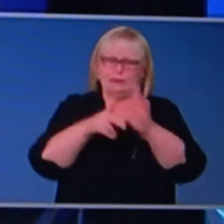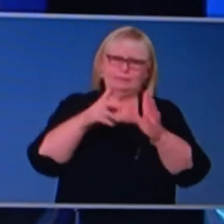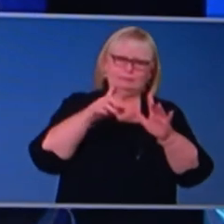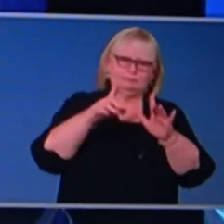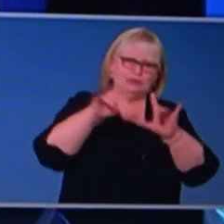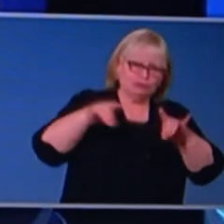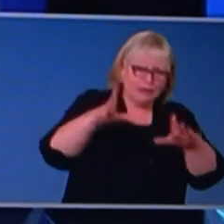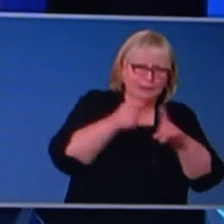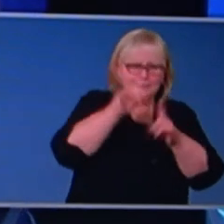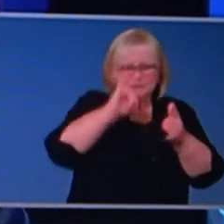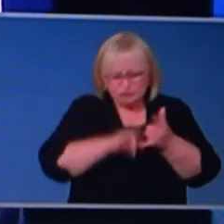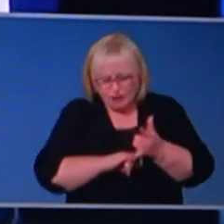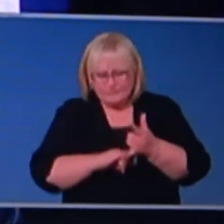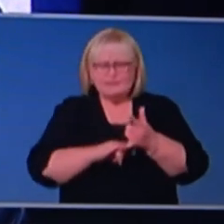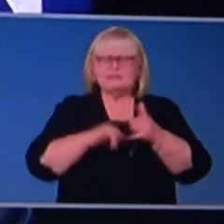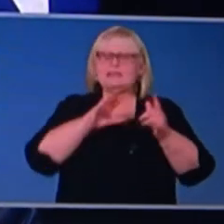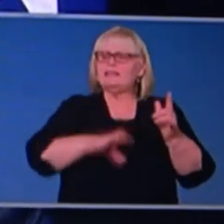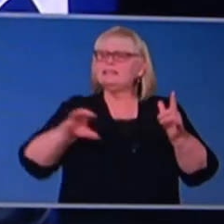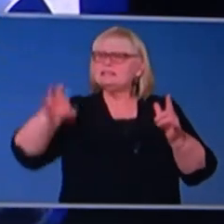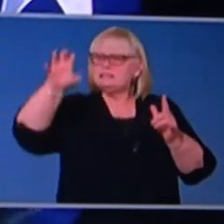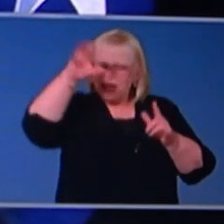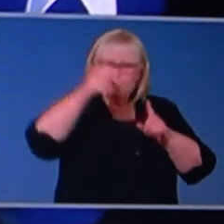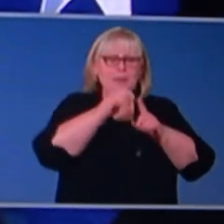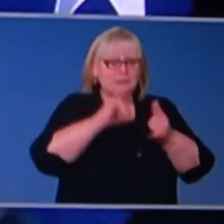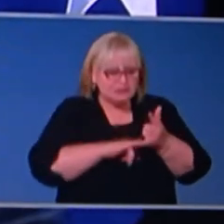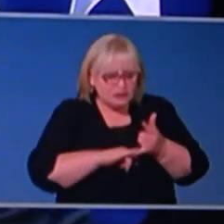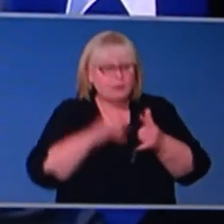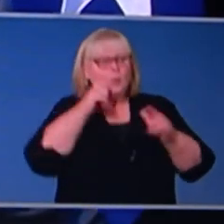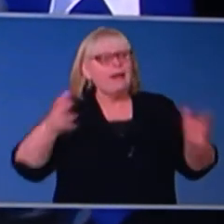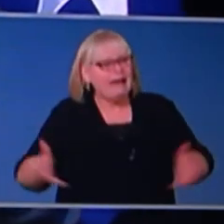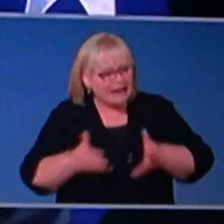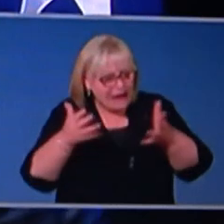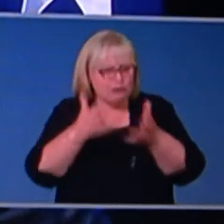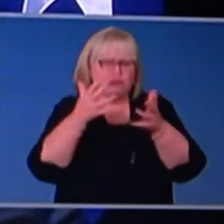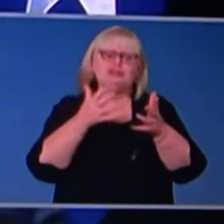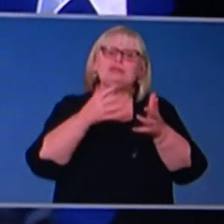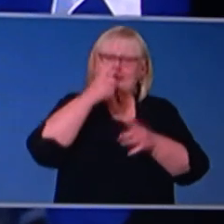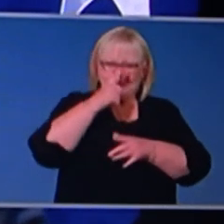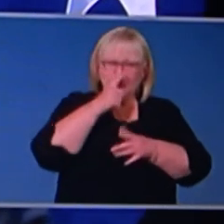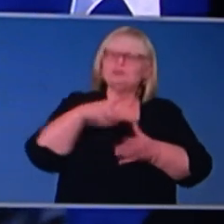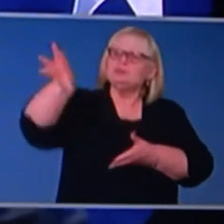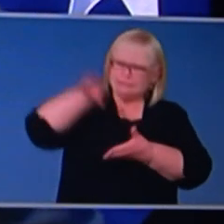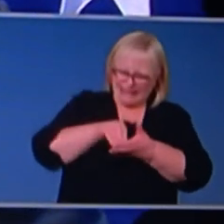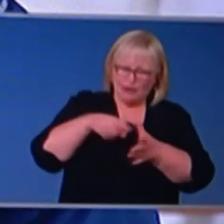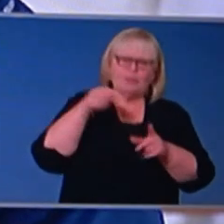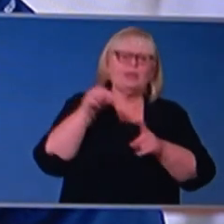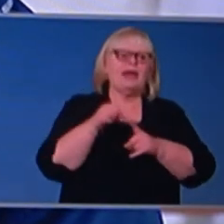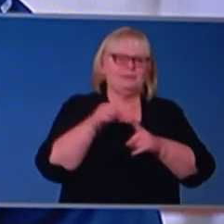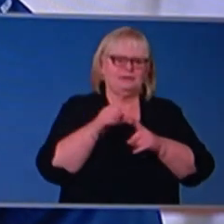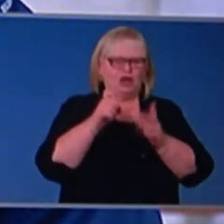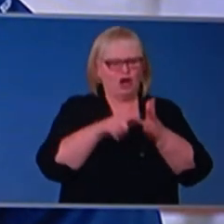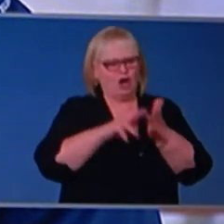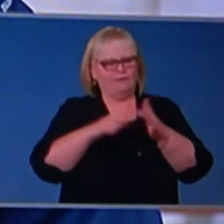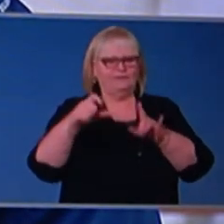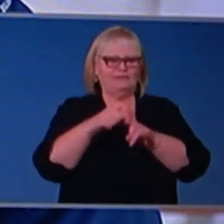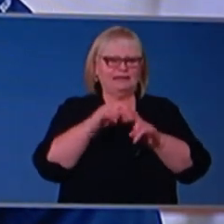will be encouraging it within the state public services, uh, to encourage the employees to download the COVID safe app.